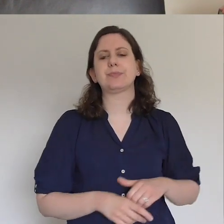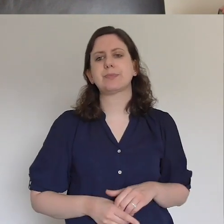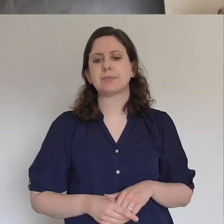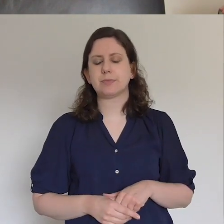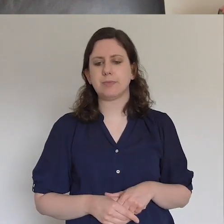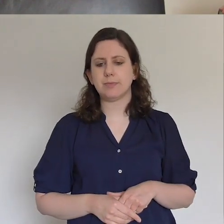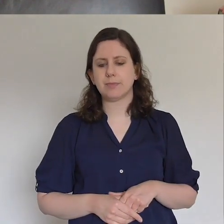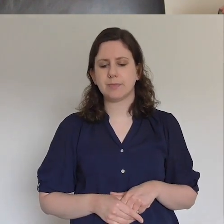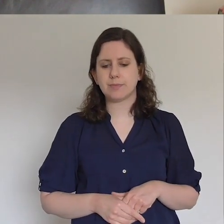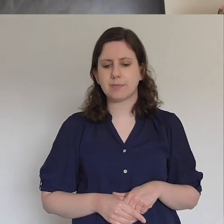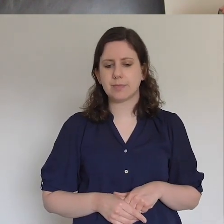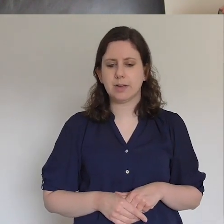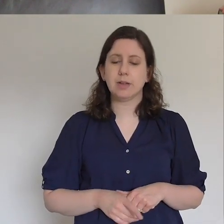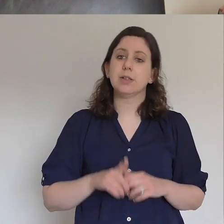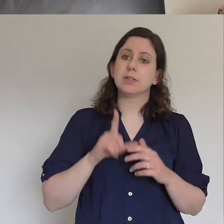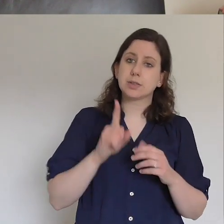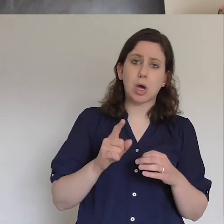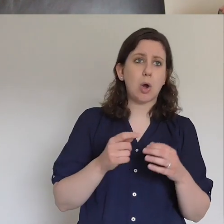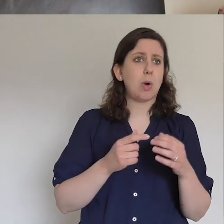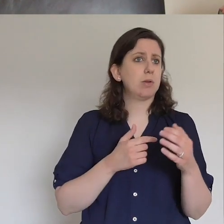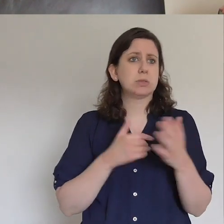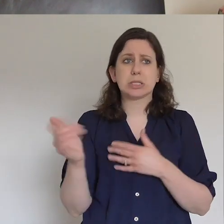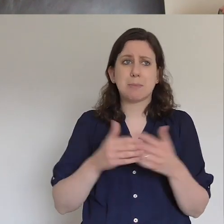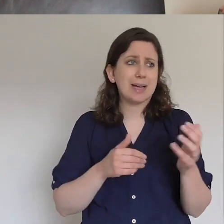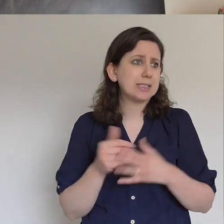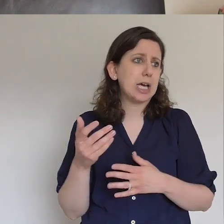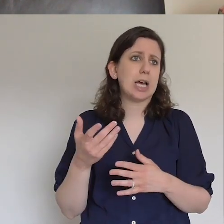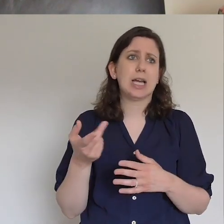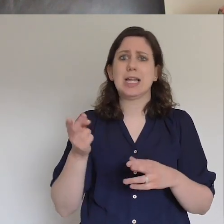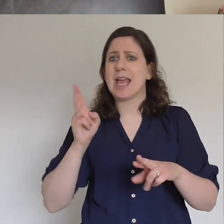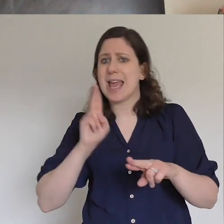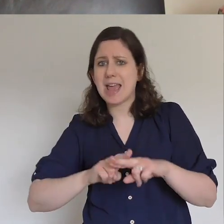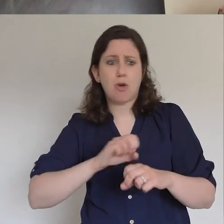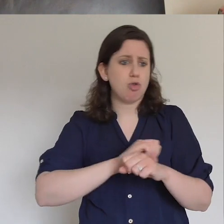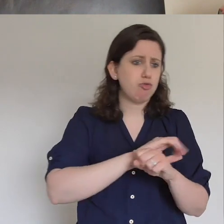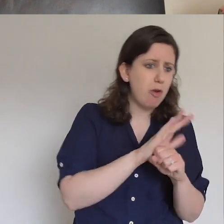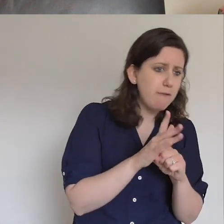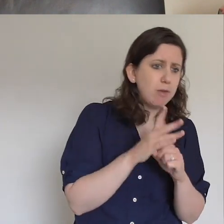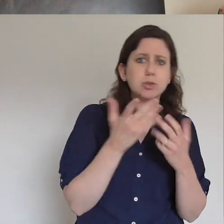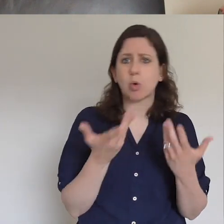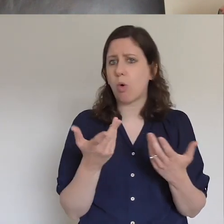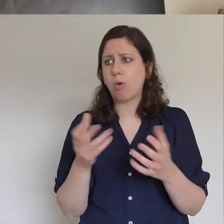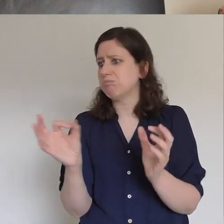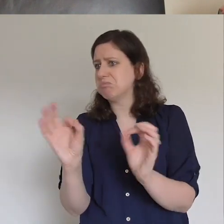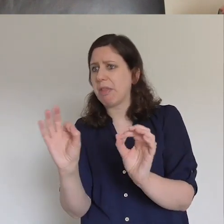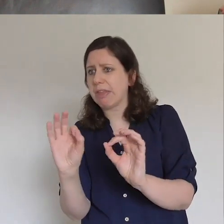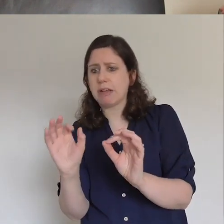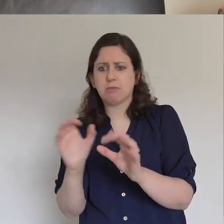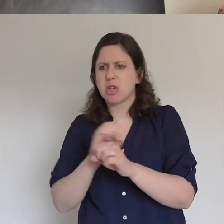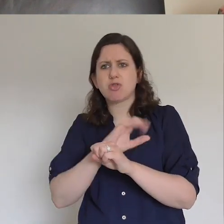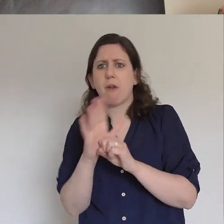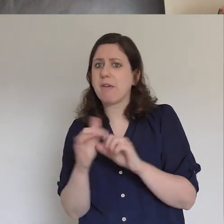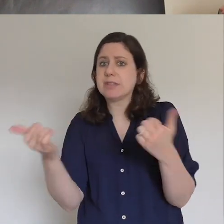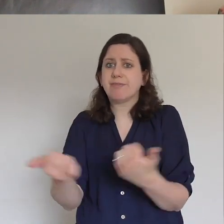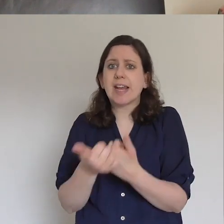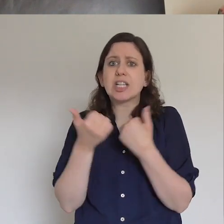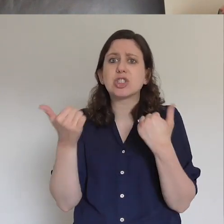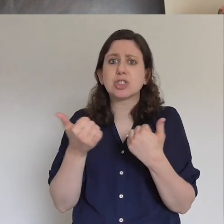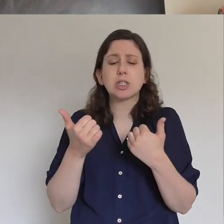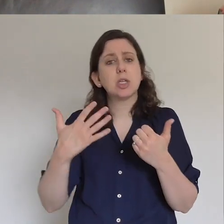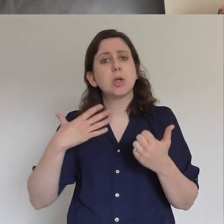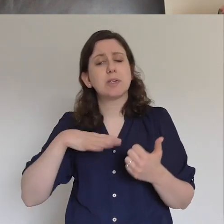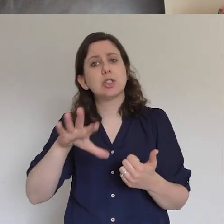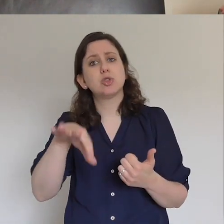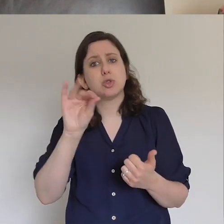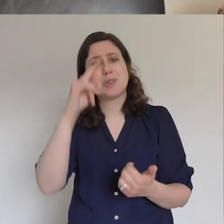that's true whether we're in the midst of the coronavirus or not it's a choice to act in faith isn't it for the apostles they